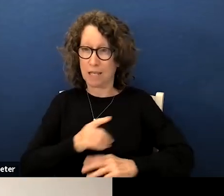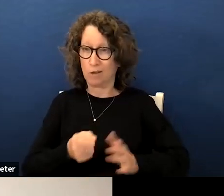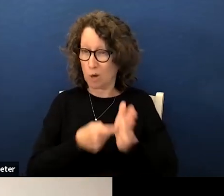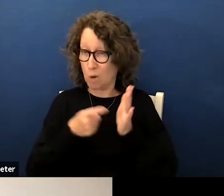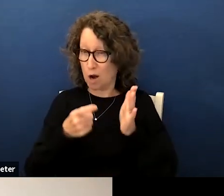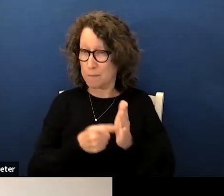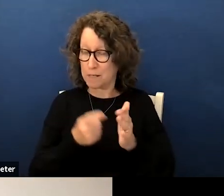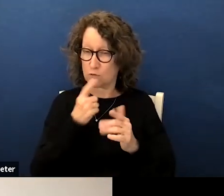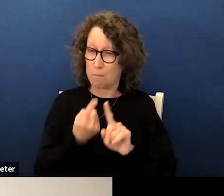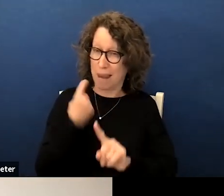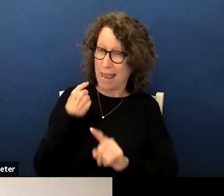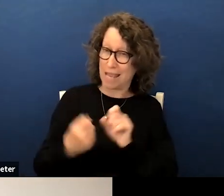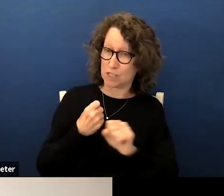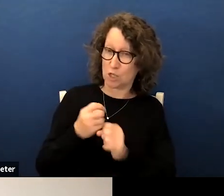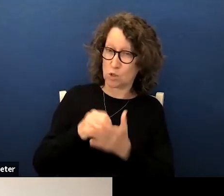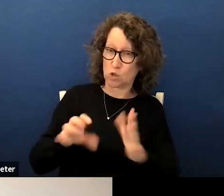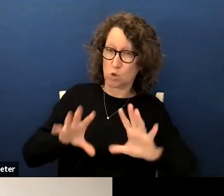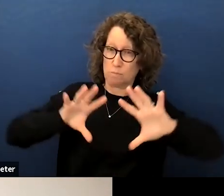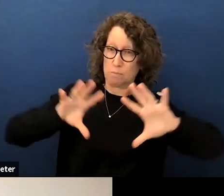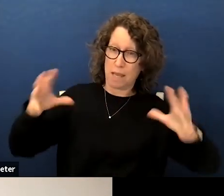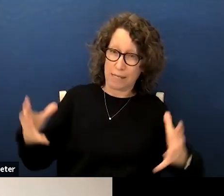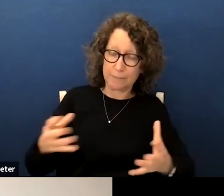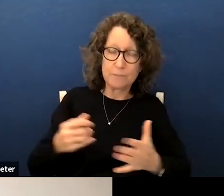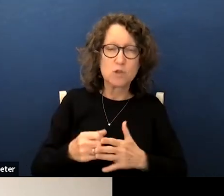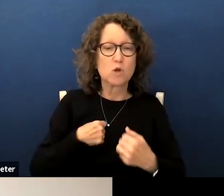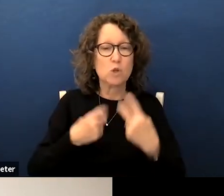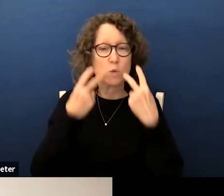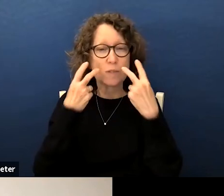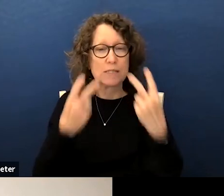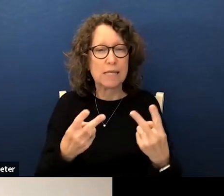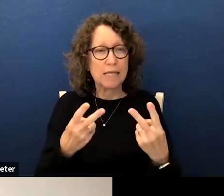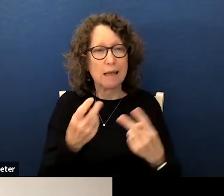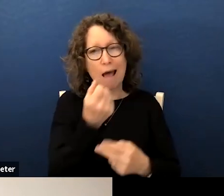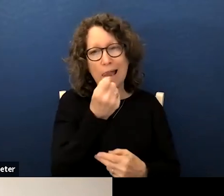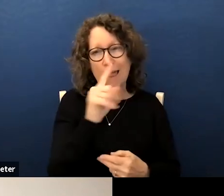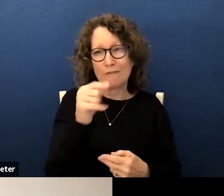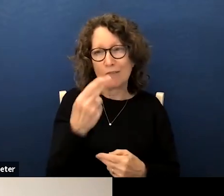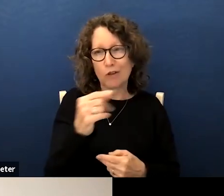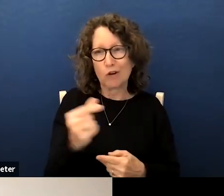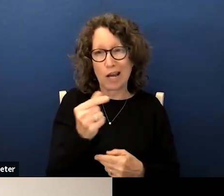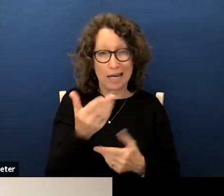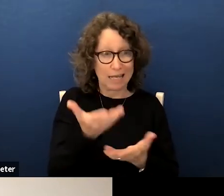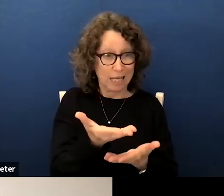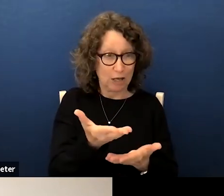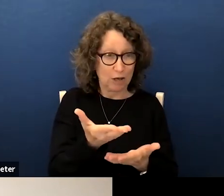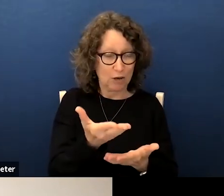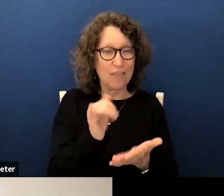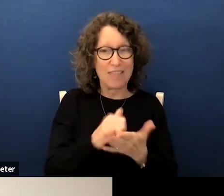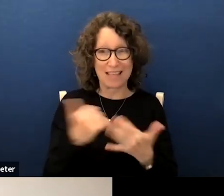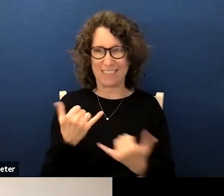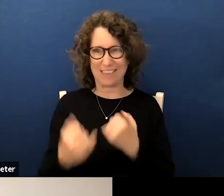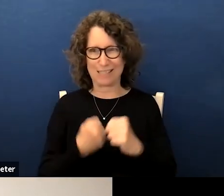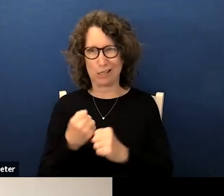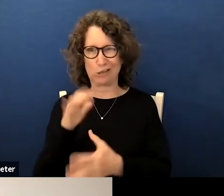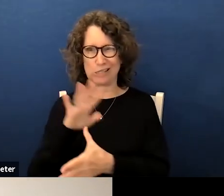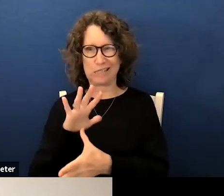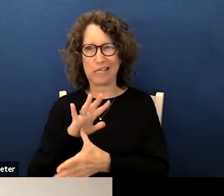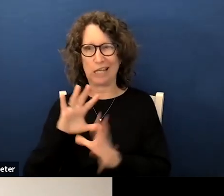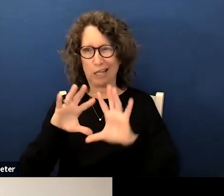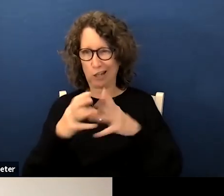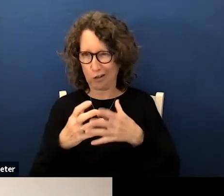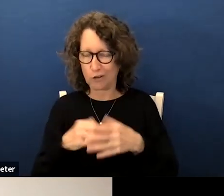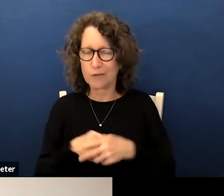from last year's student body so when you see 11th grade here on this graph that's this year's seniors